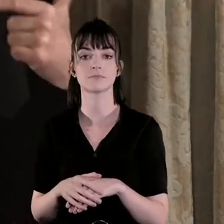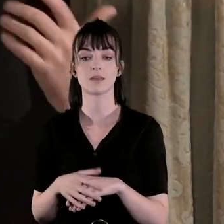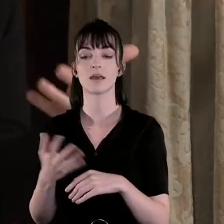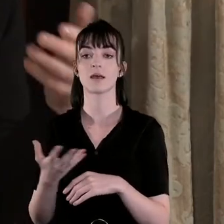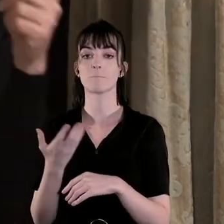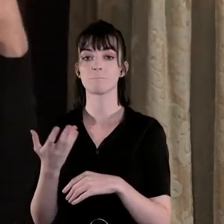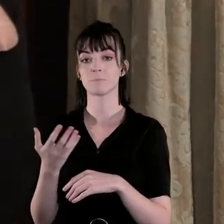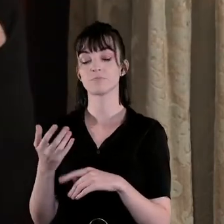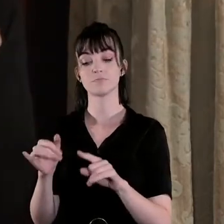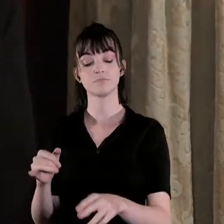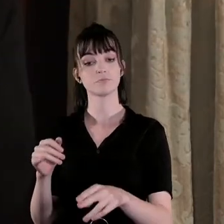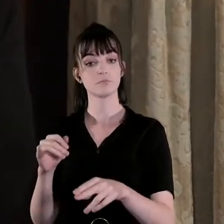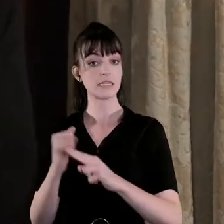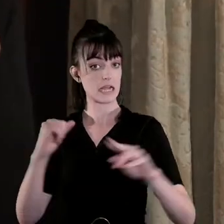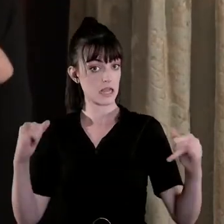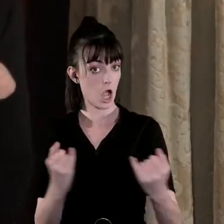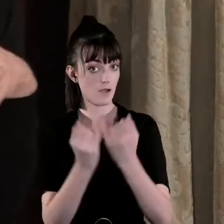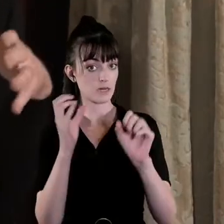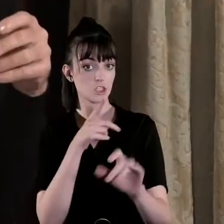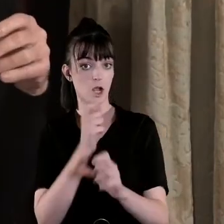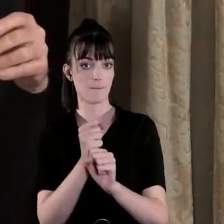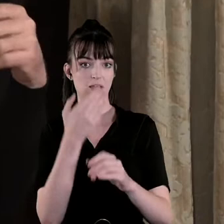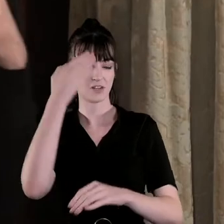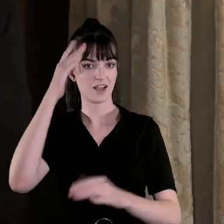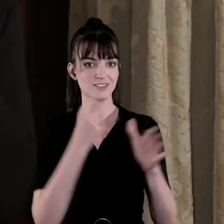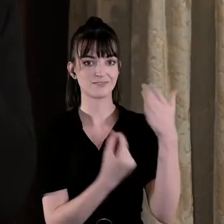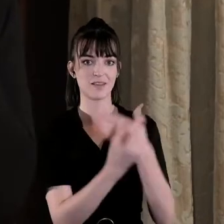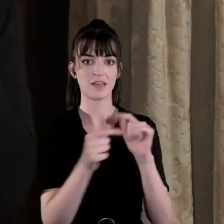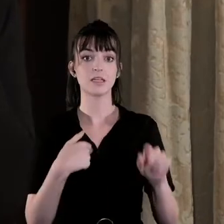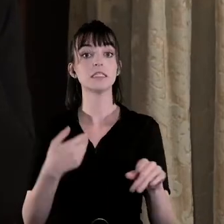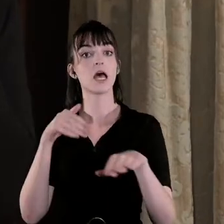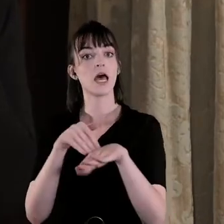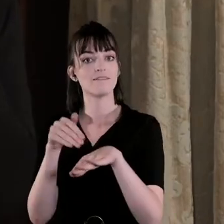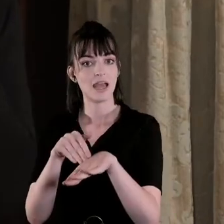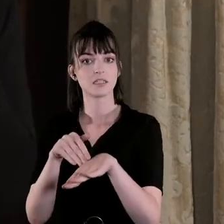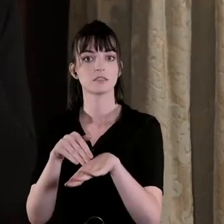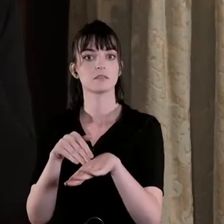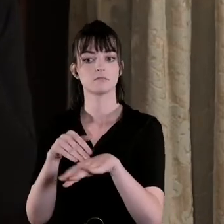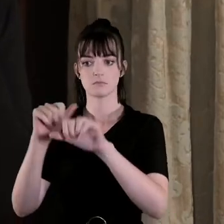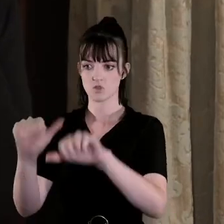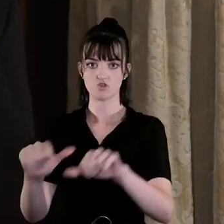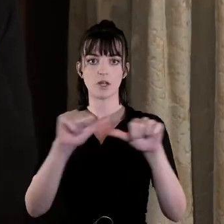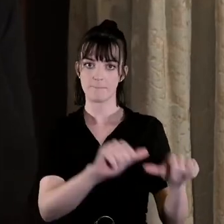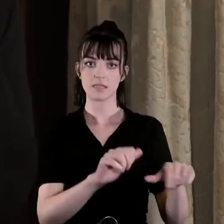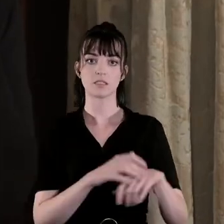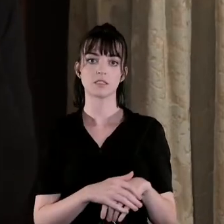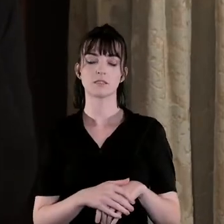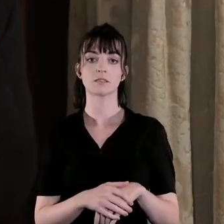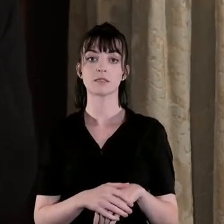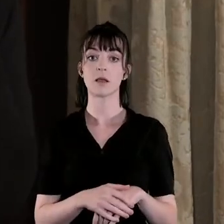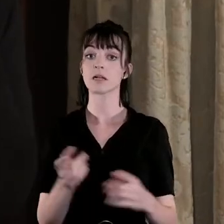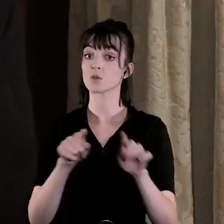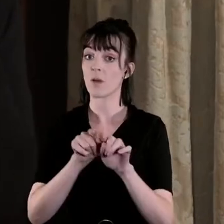in these conflicts over Irish sovereignty shaped the parameters of both settlements and how these settlements also reflected